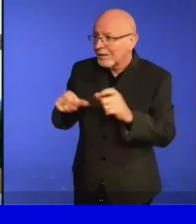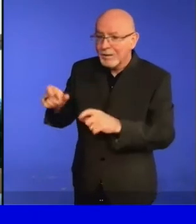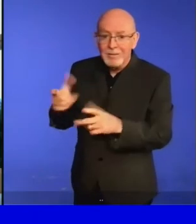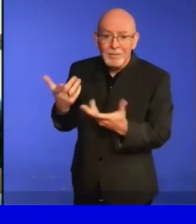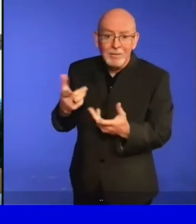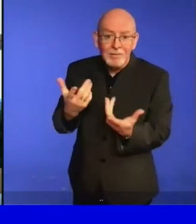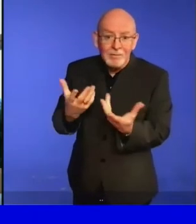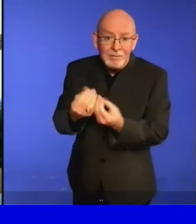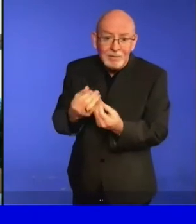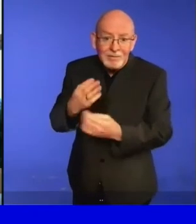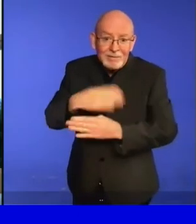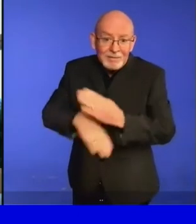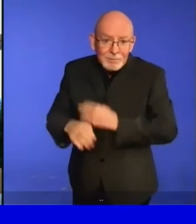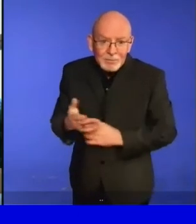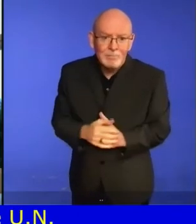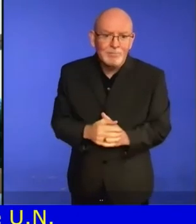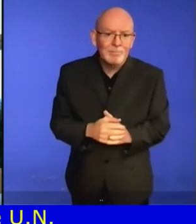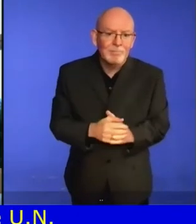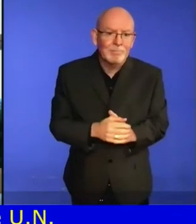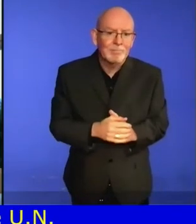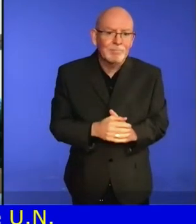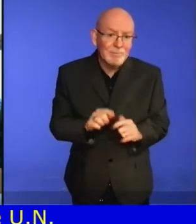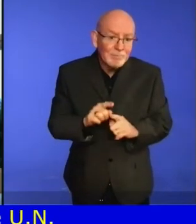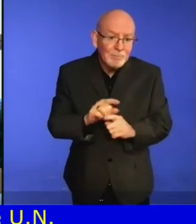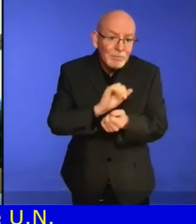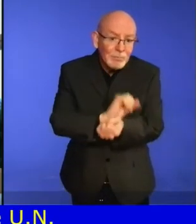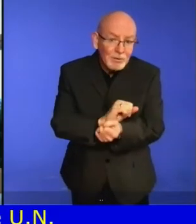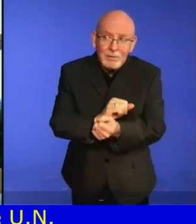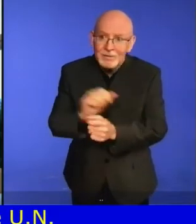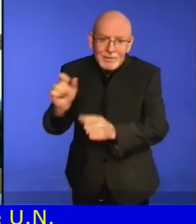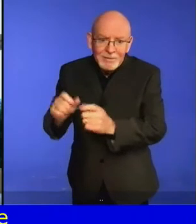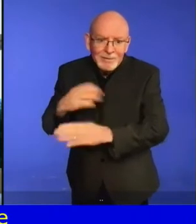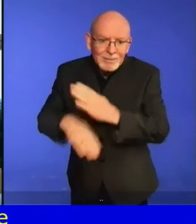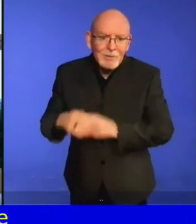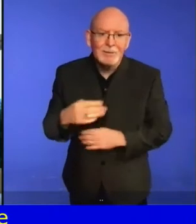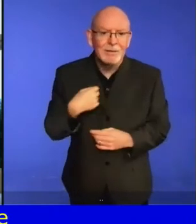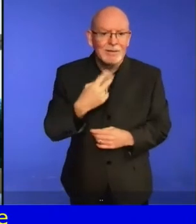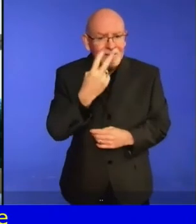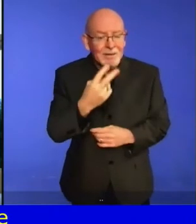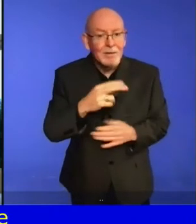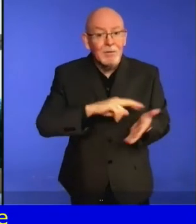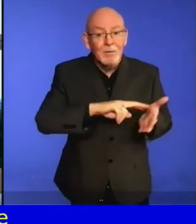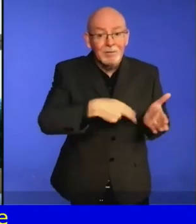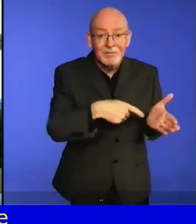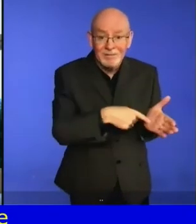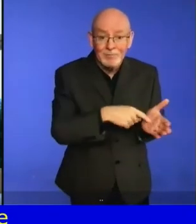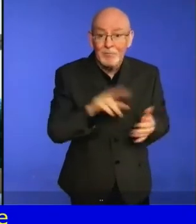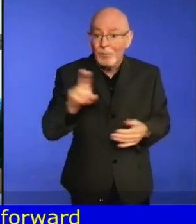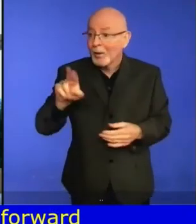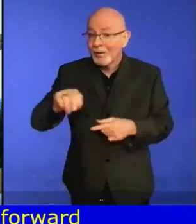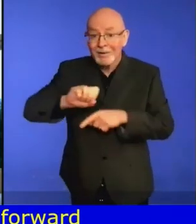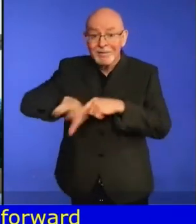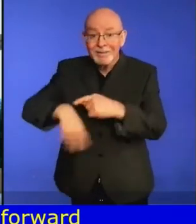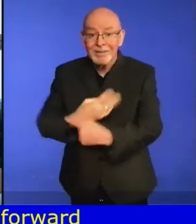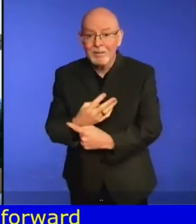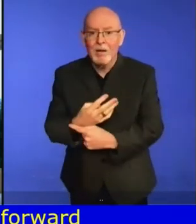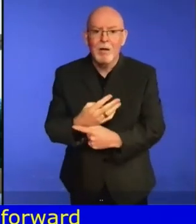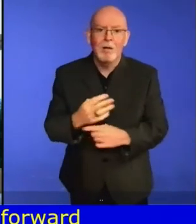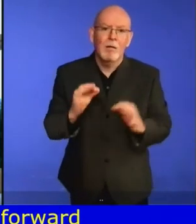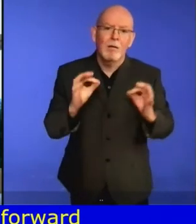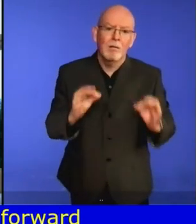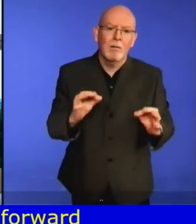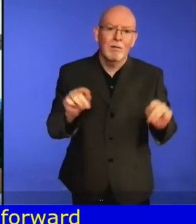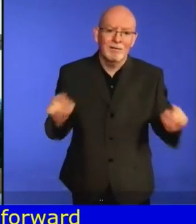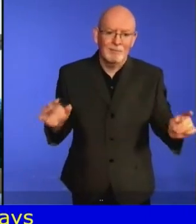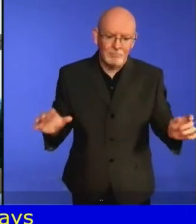and as always look forward to the rich debates that typically characterize the main sessions of the Conference